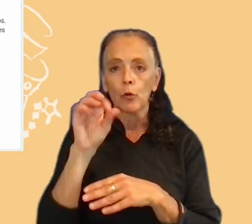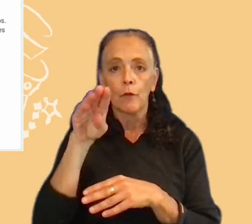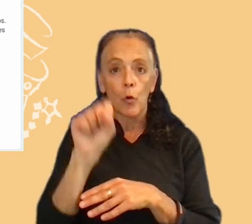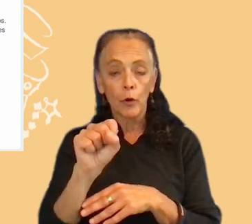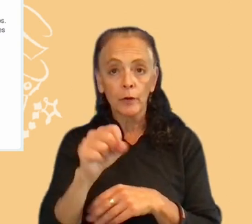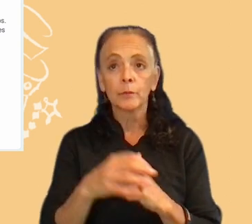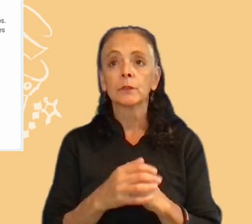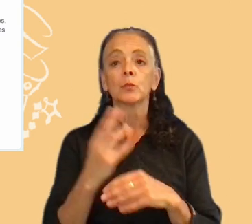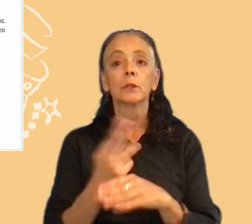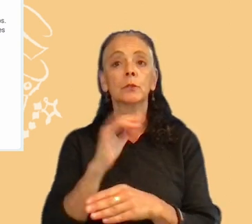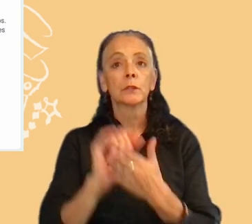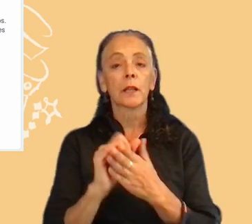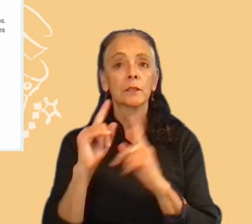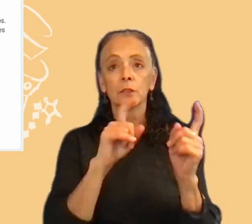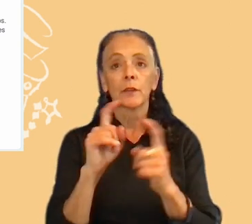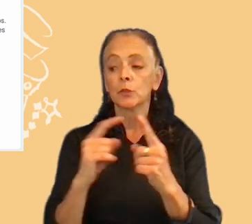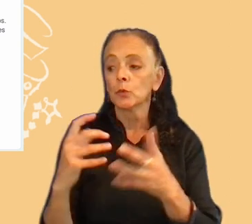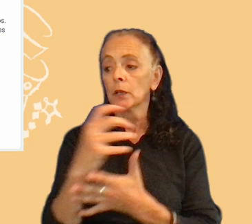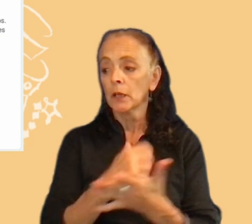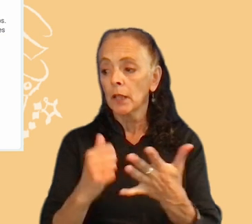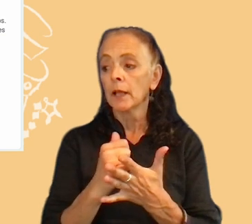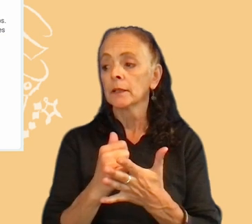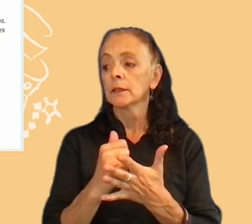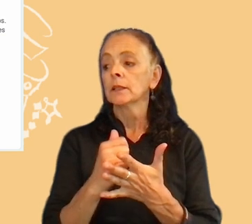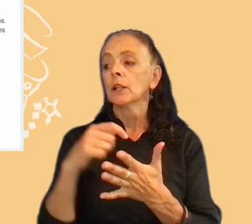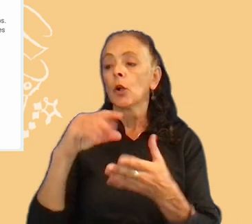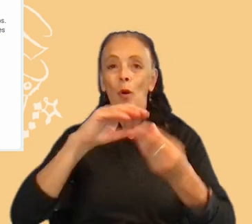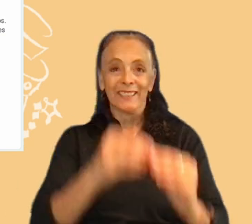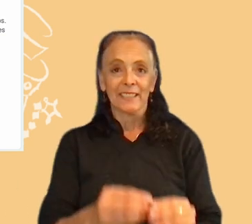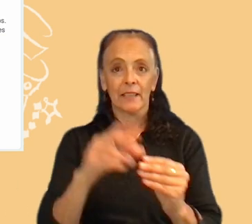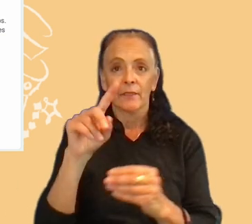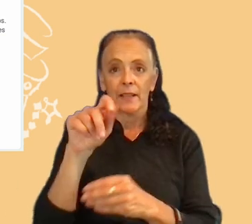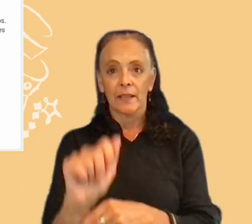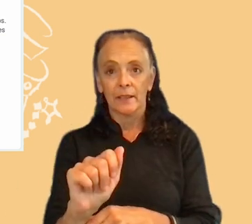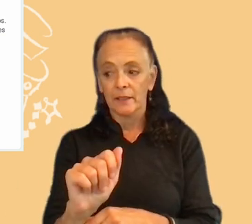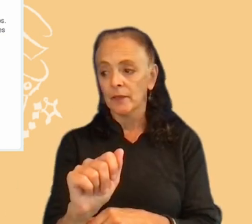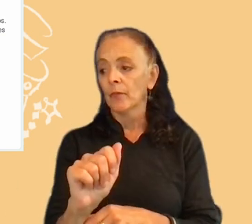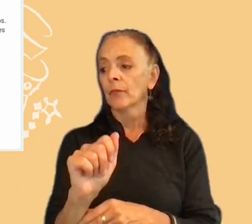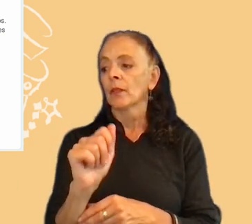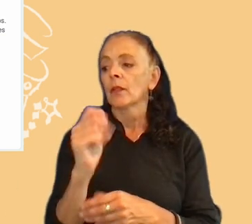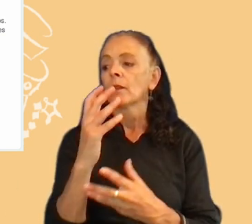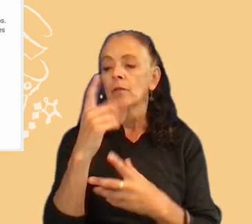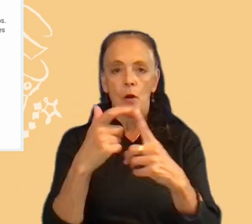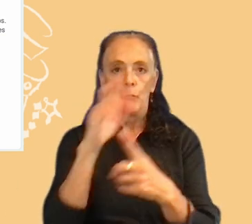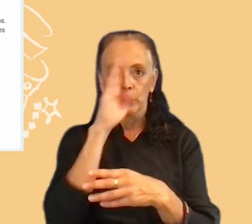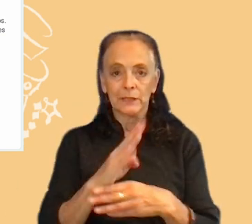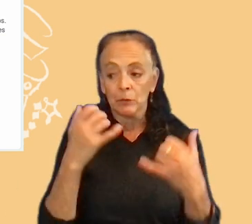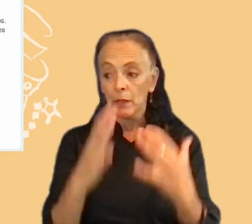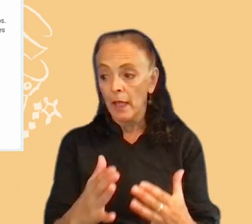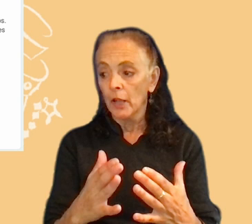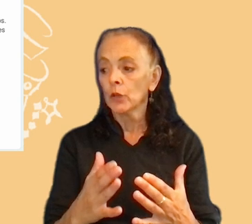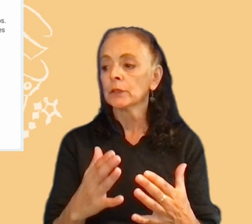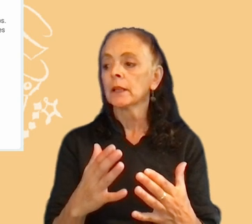We used this survey to collect quantitative data while recruiting these Brazilian players. And they received this